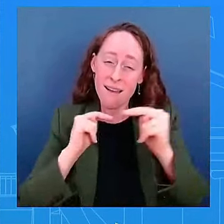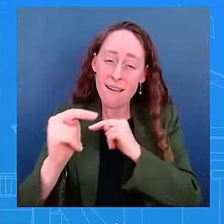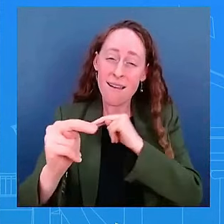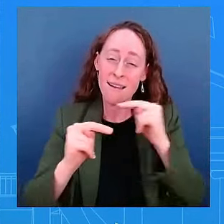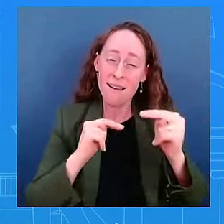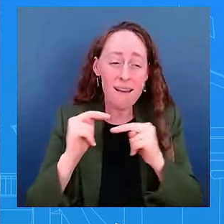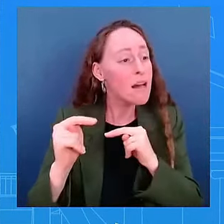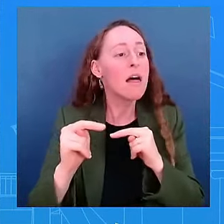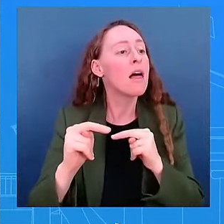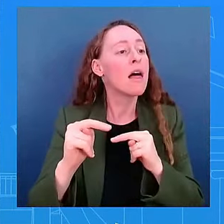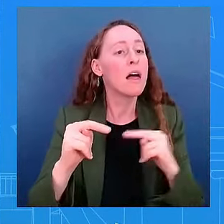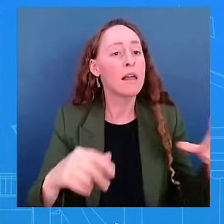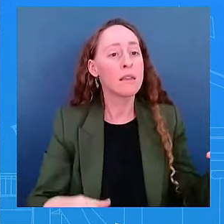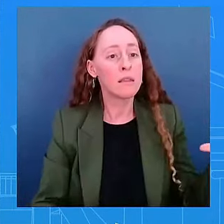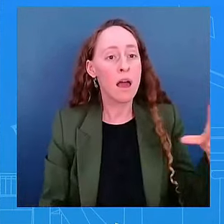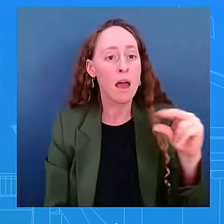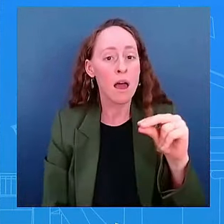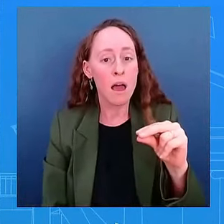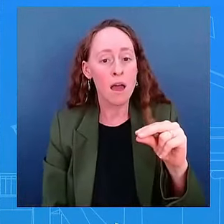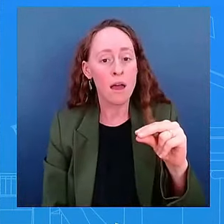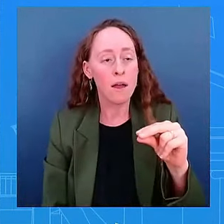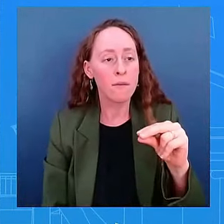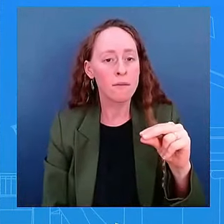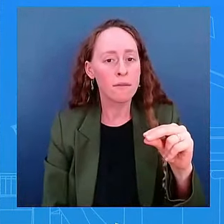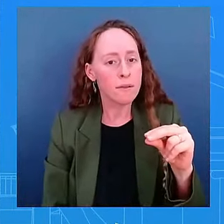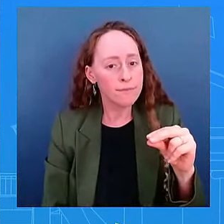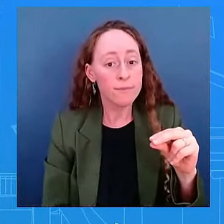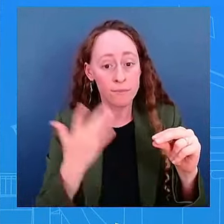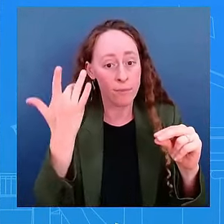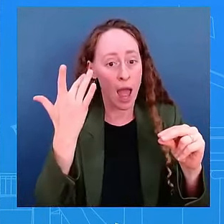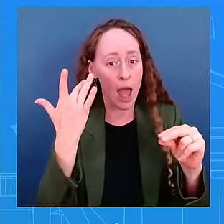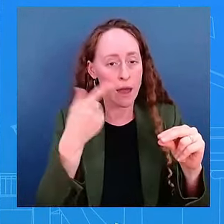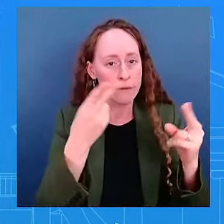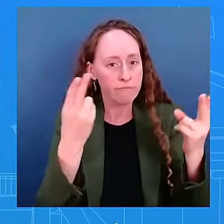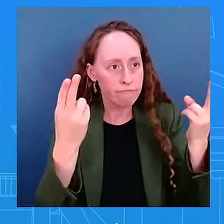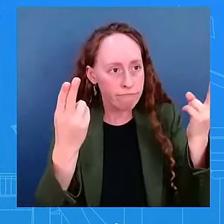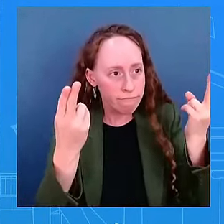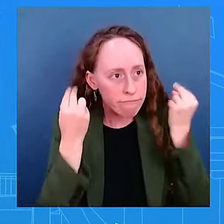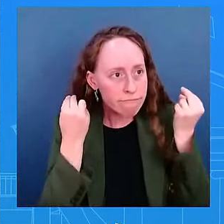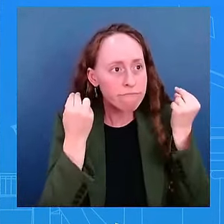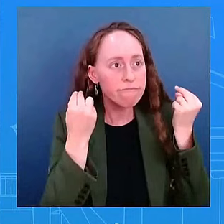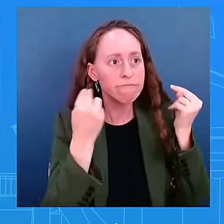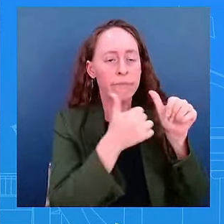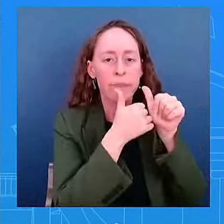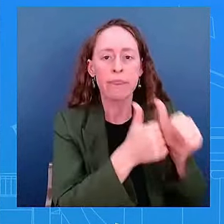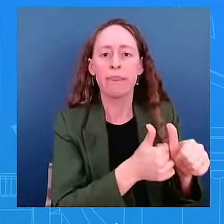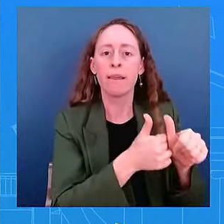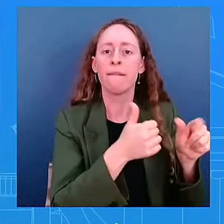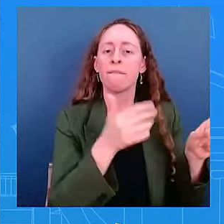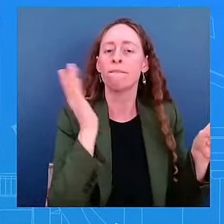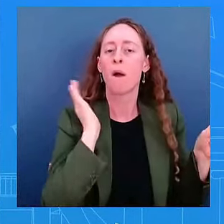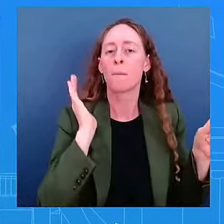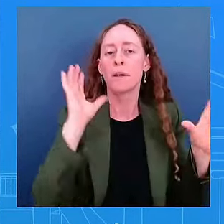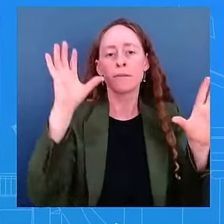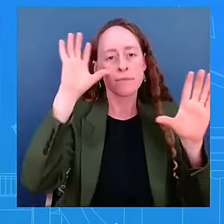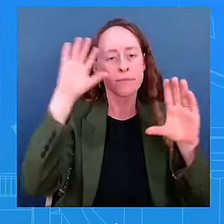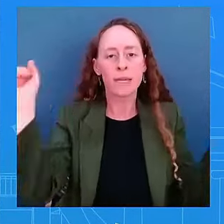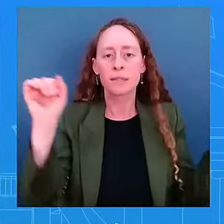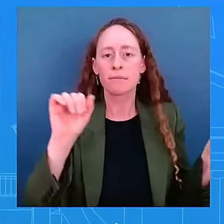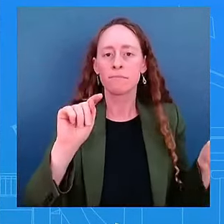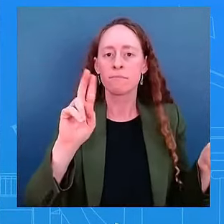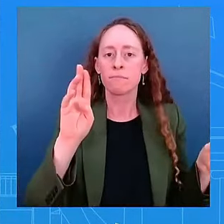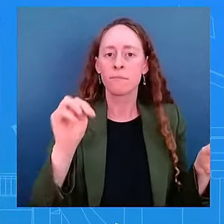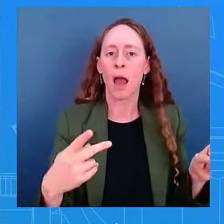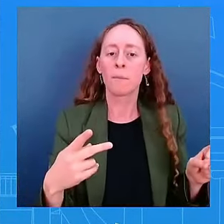their own way because they listened to the former president because they thought it would help Joe Biden. So they continue to block critical